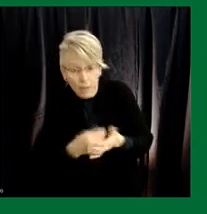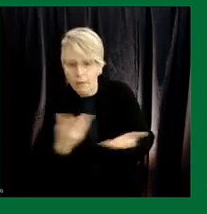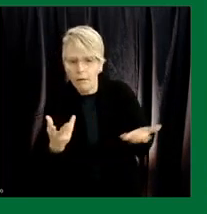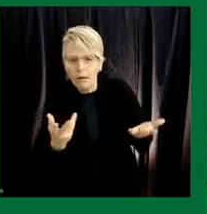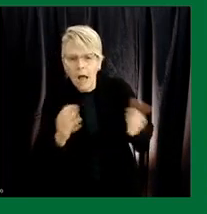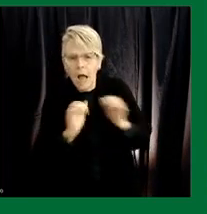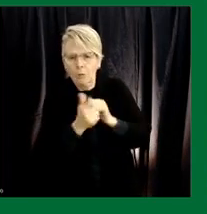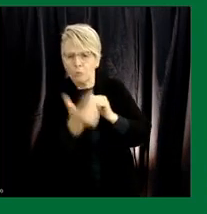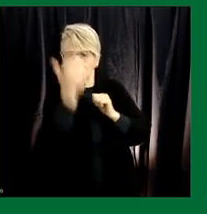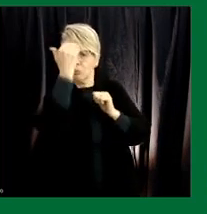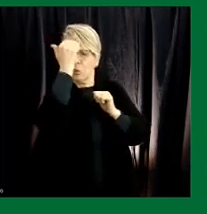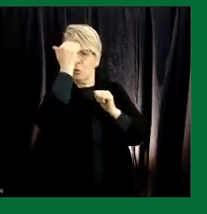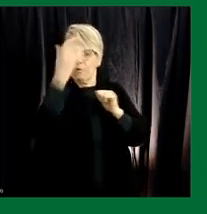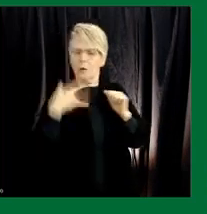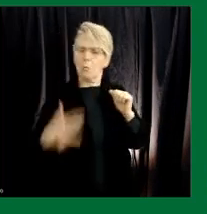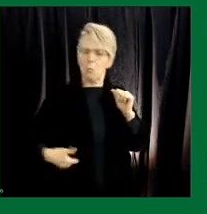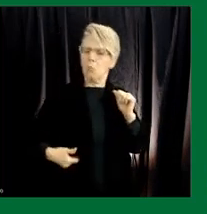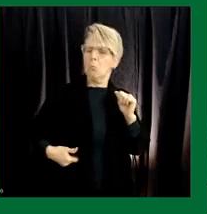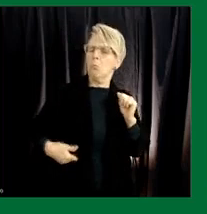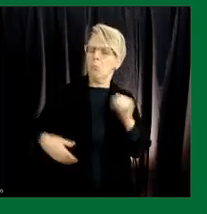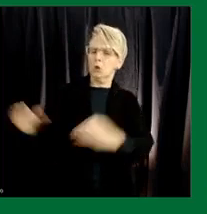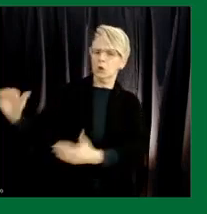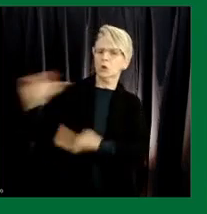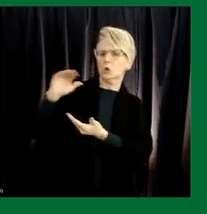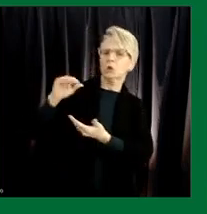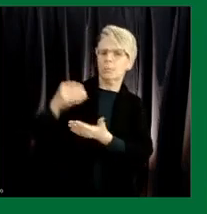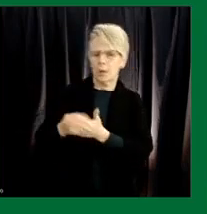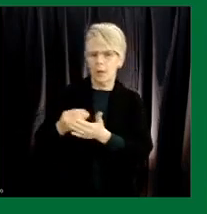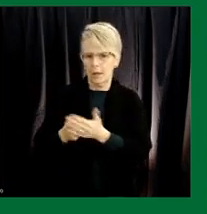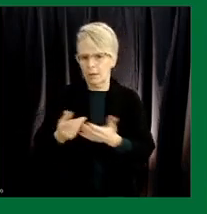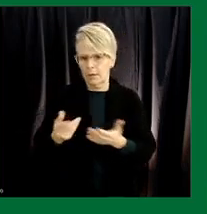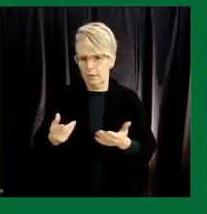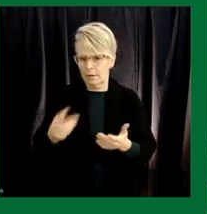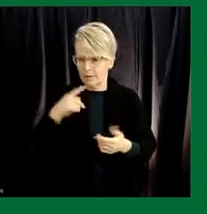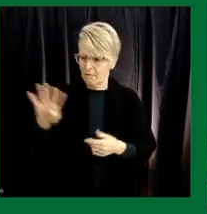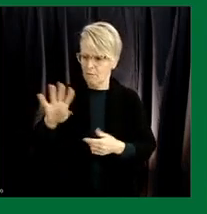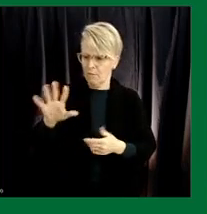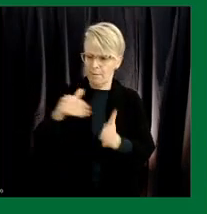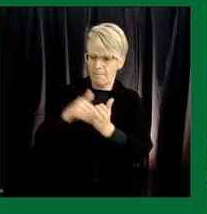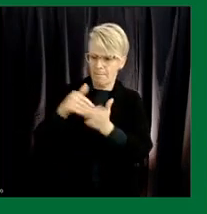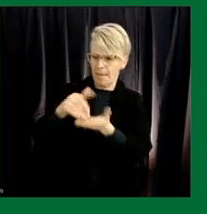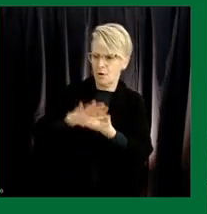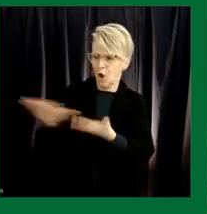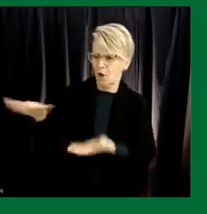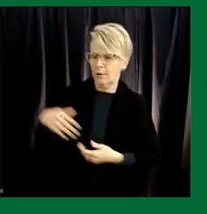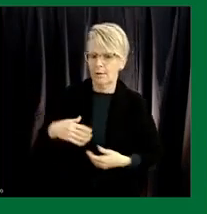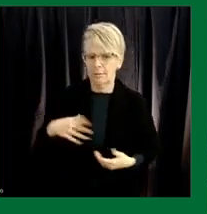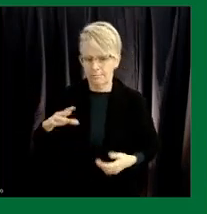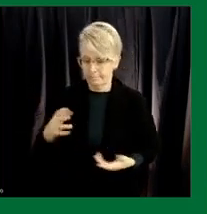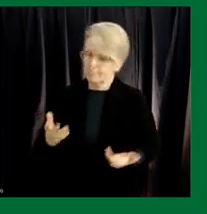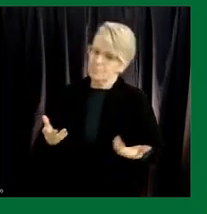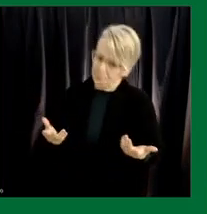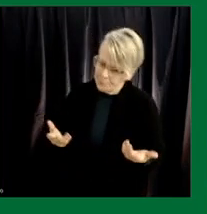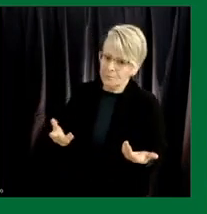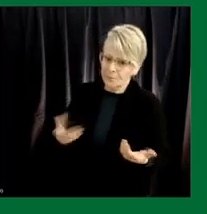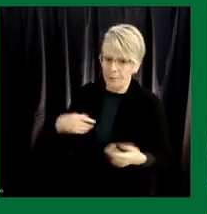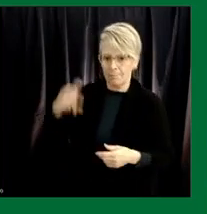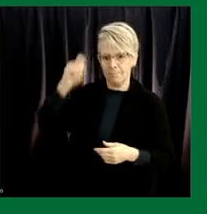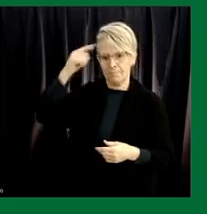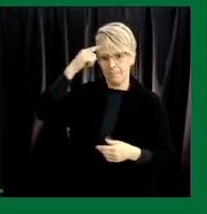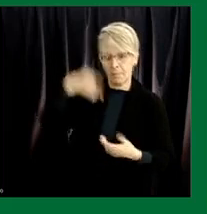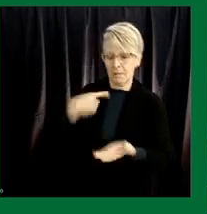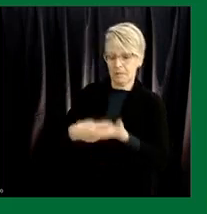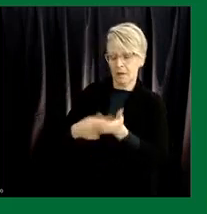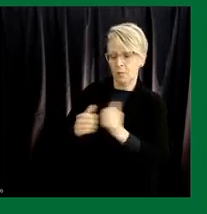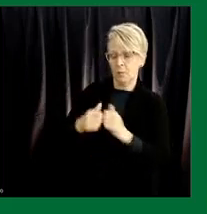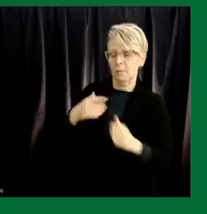about uh the the confidence you have in receiving this 45 million dollars so i'll speak a little bit to my conversations with the federal